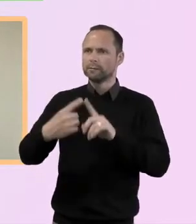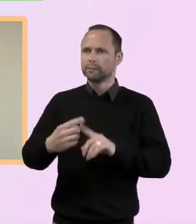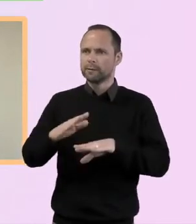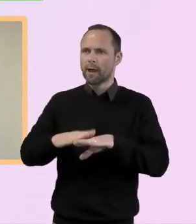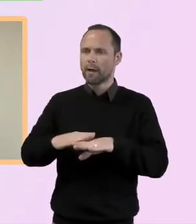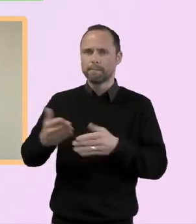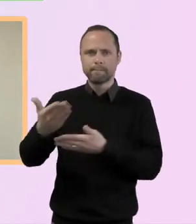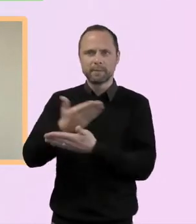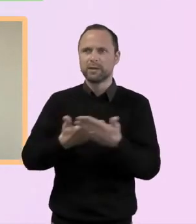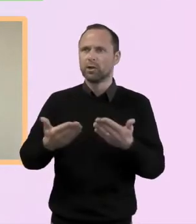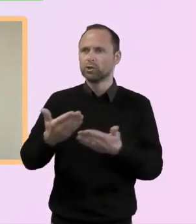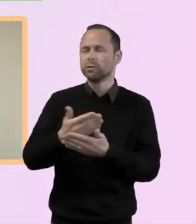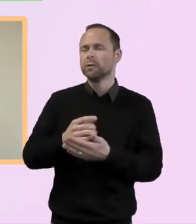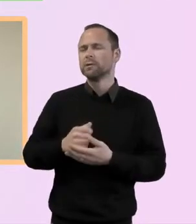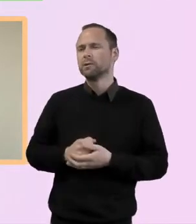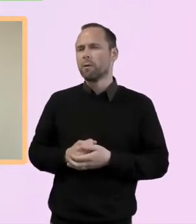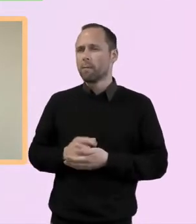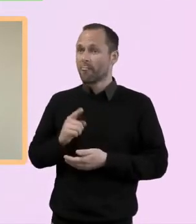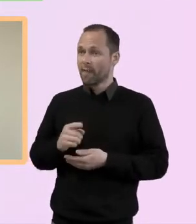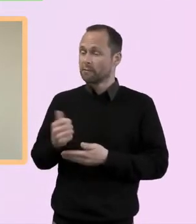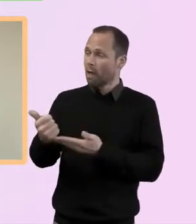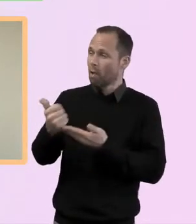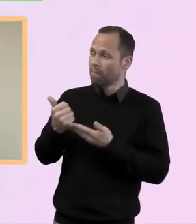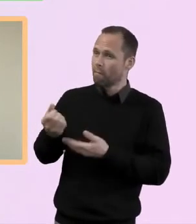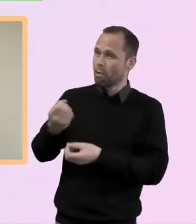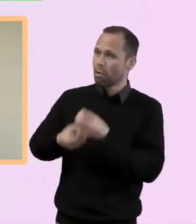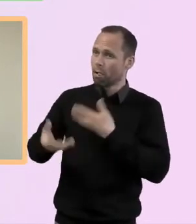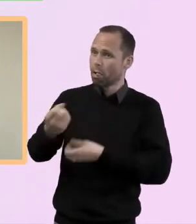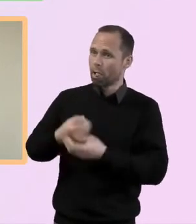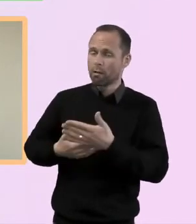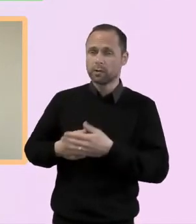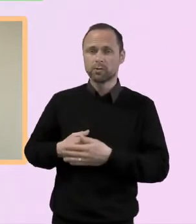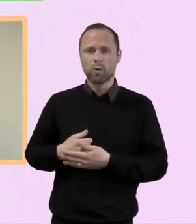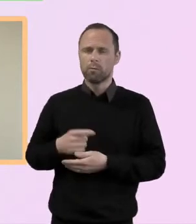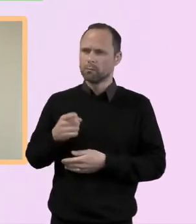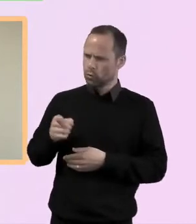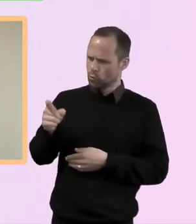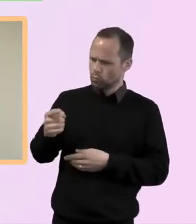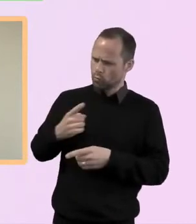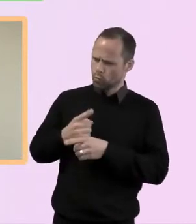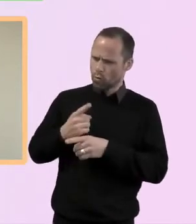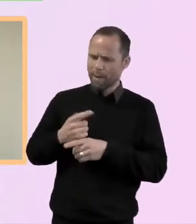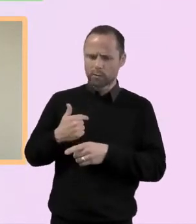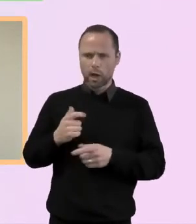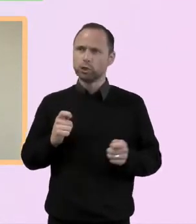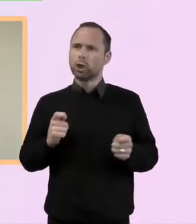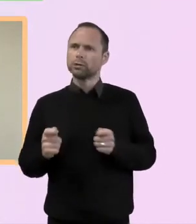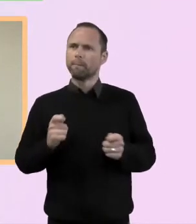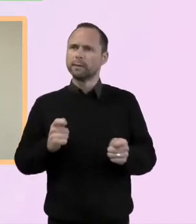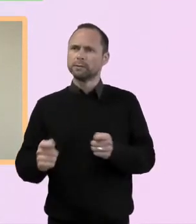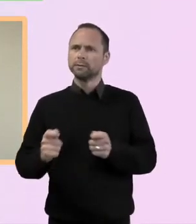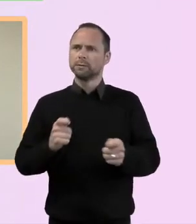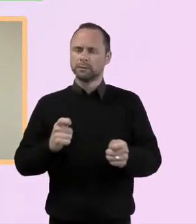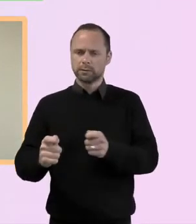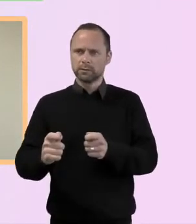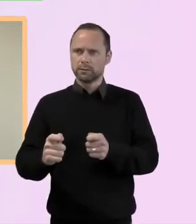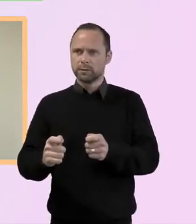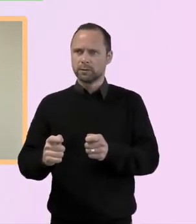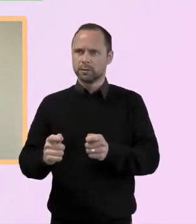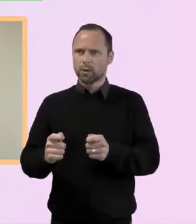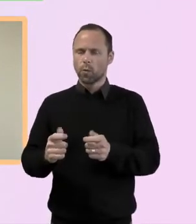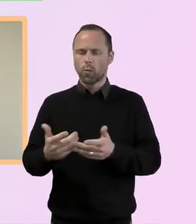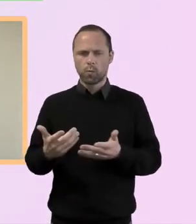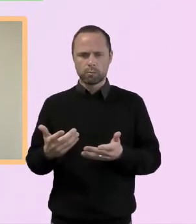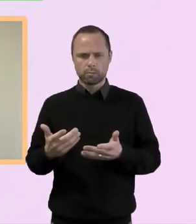helpful. And actually what I'm hearing is that there's an adjustment, even amongst something that was doing things very differently